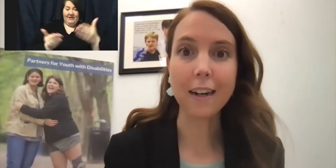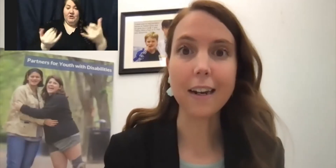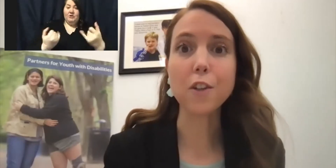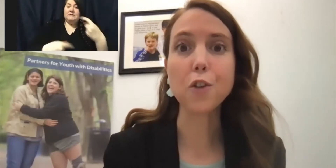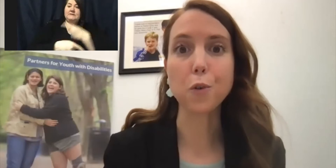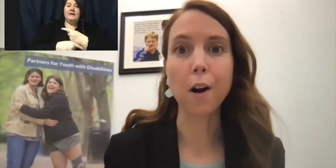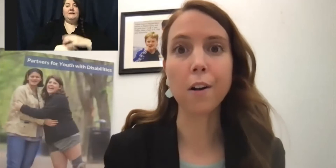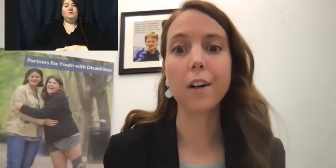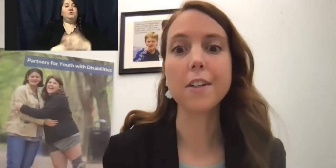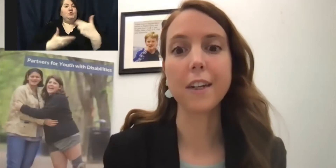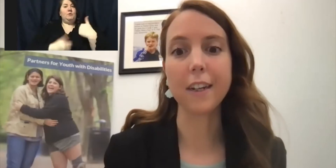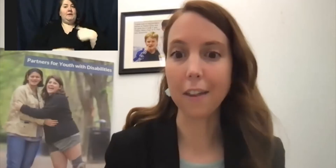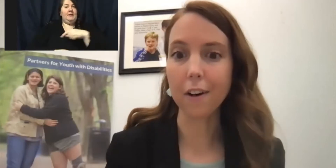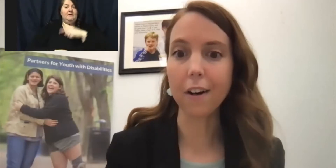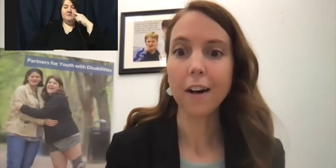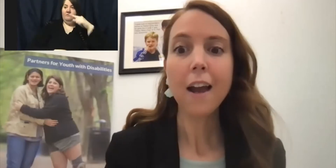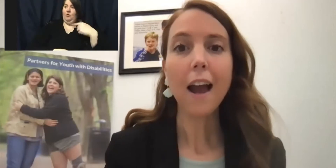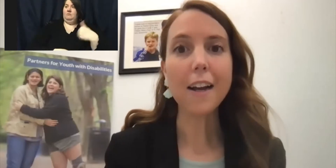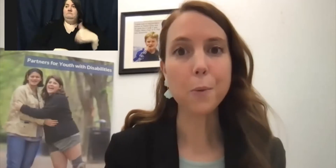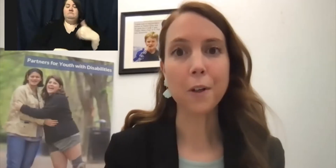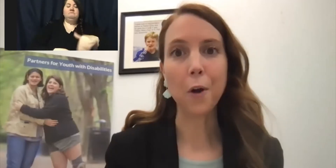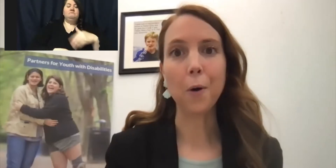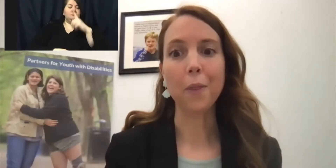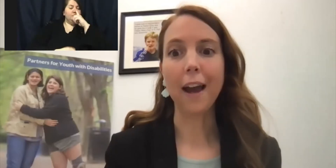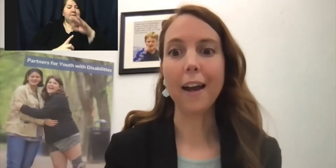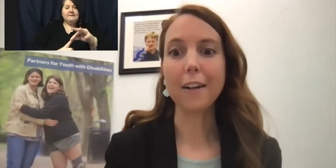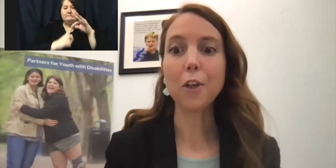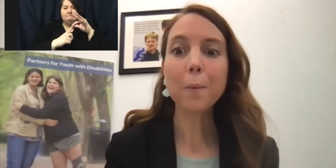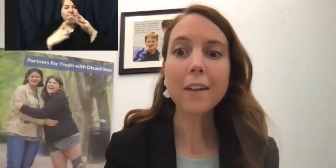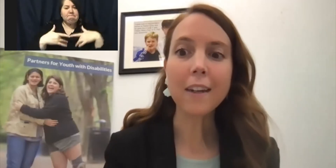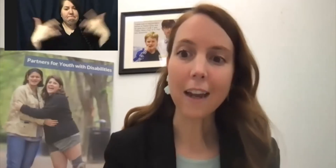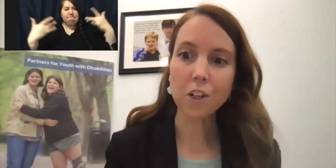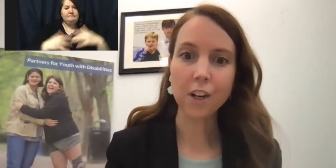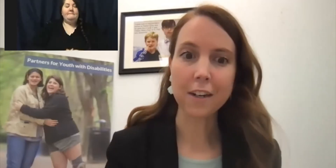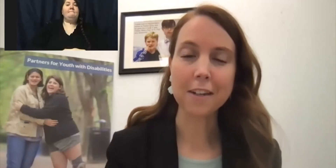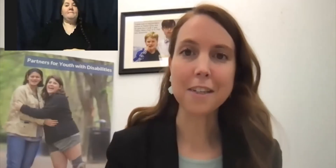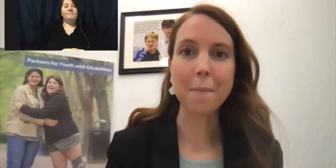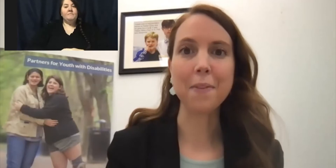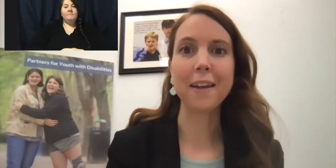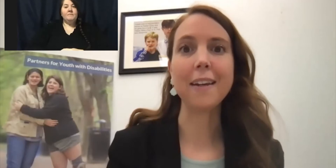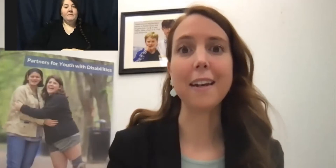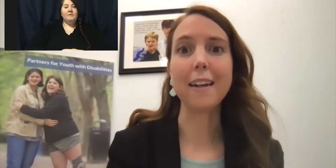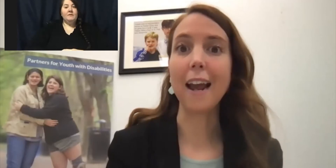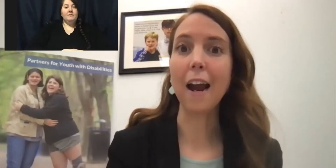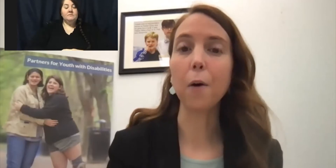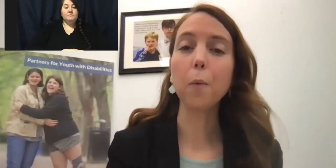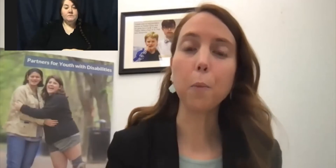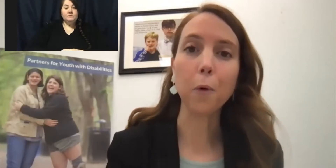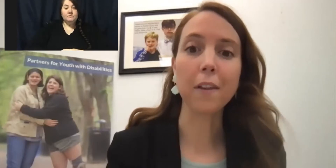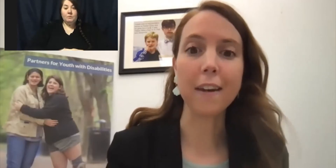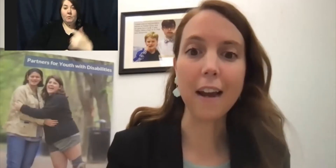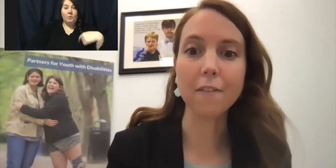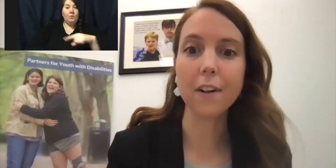night is Stronger Together, as we know that human connection is something needed now